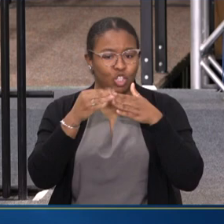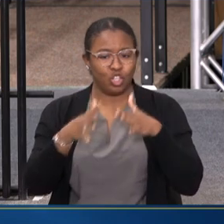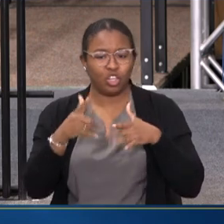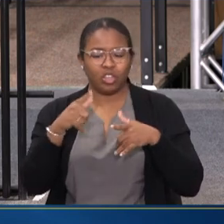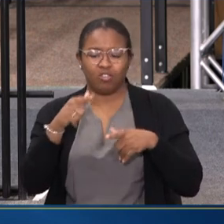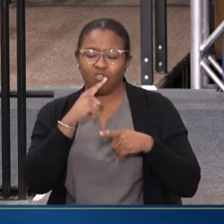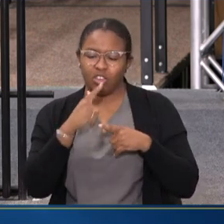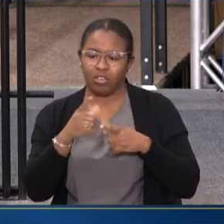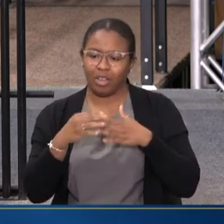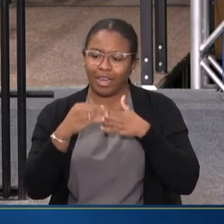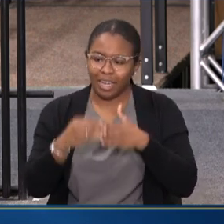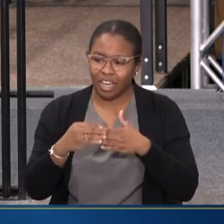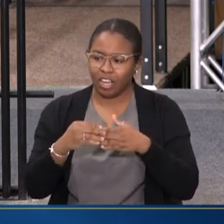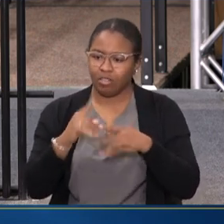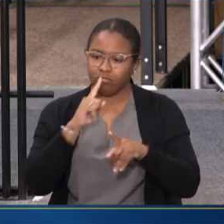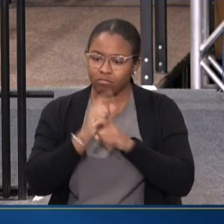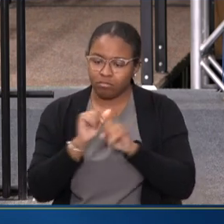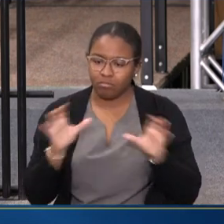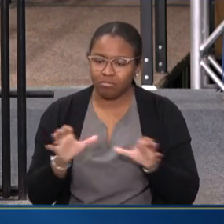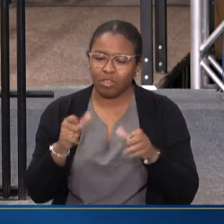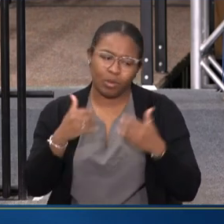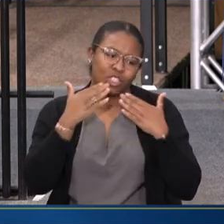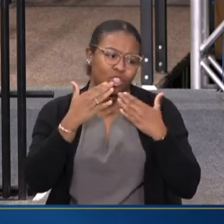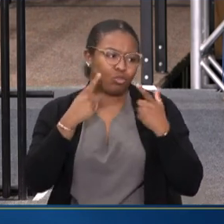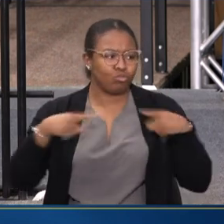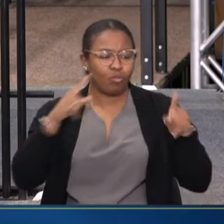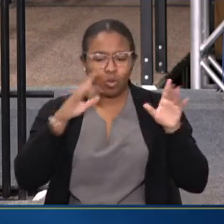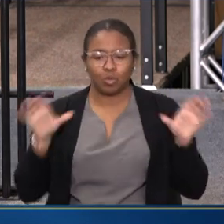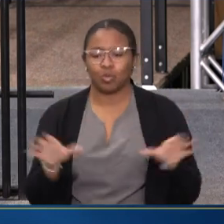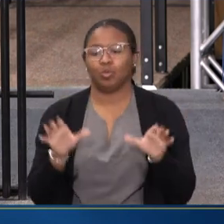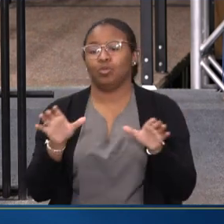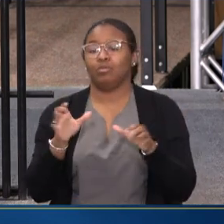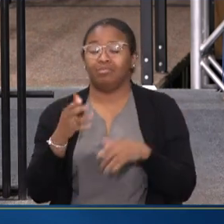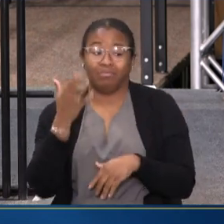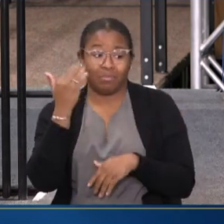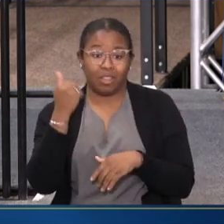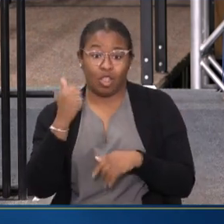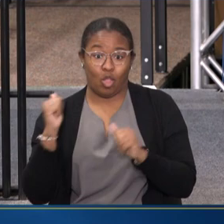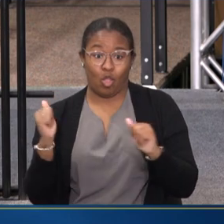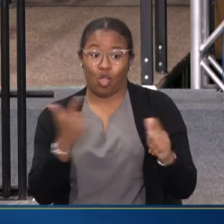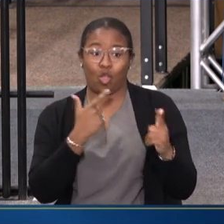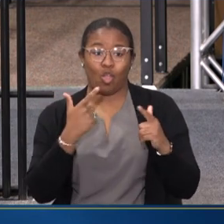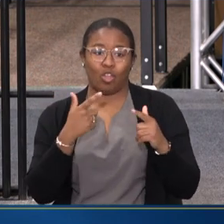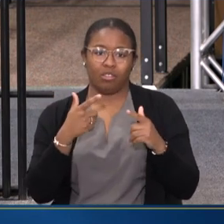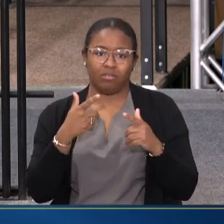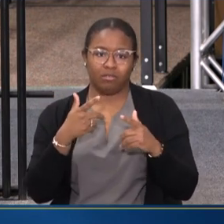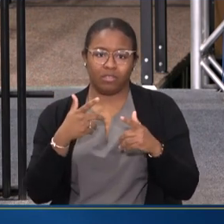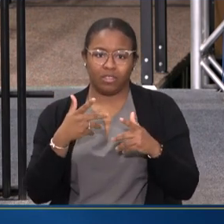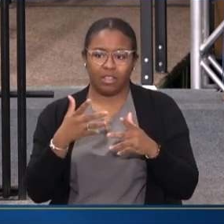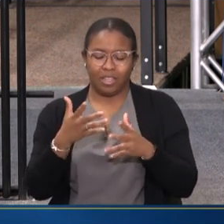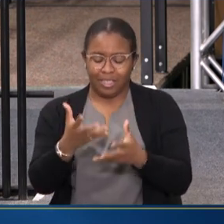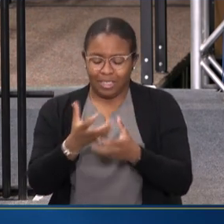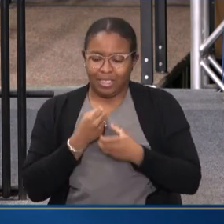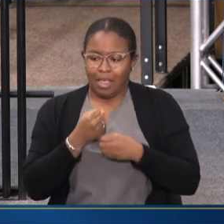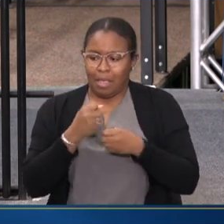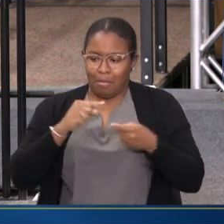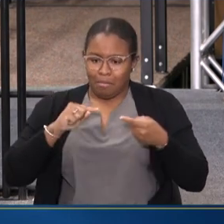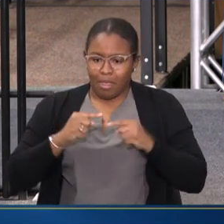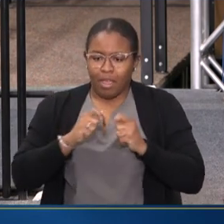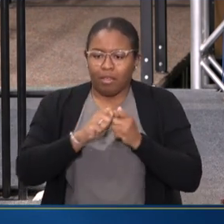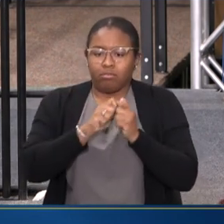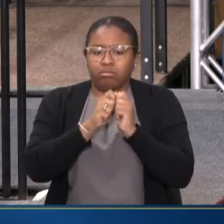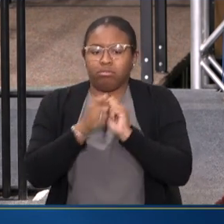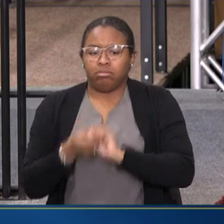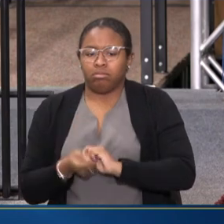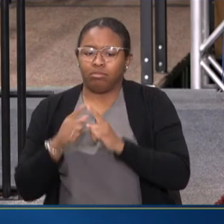TONE, AND EXECUTION. AND WE JUST WANT TO THANK YOU FOR WHAT YOU'RE DOING, BECAUSE ALL OF US TAKE PAIN AND WE TURN IT INTO PURPOSE, AND NOW IS THE TIME.